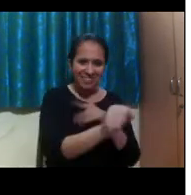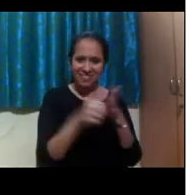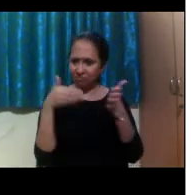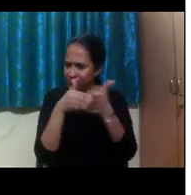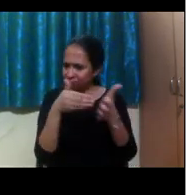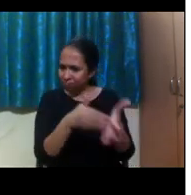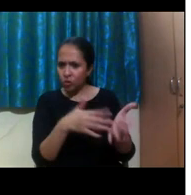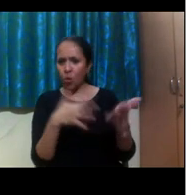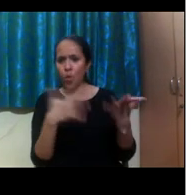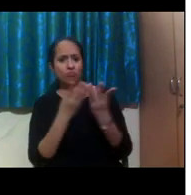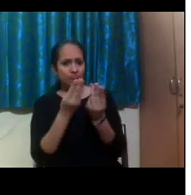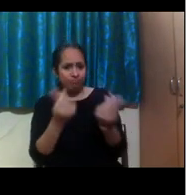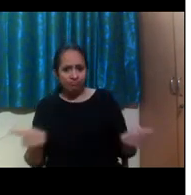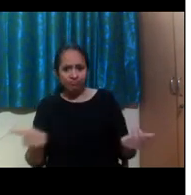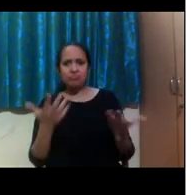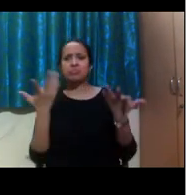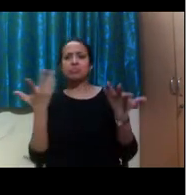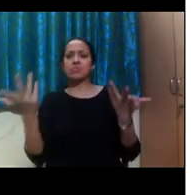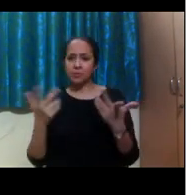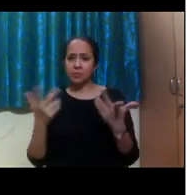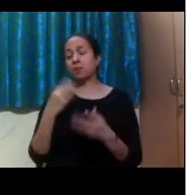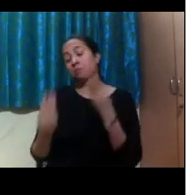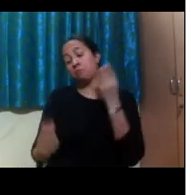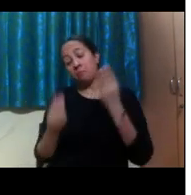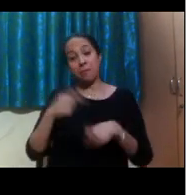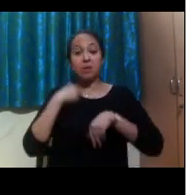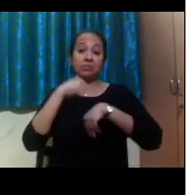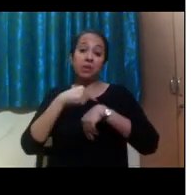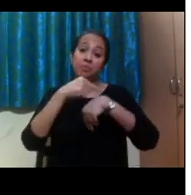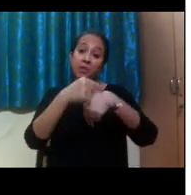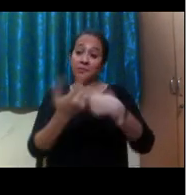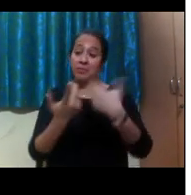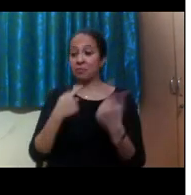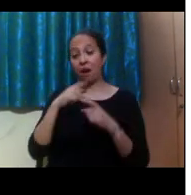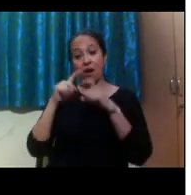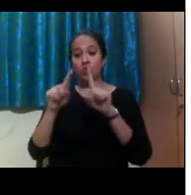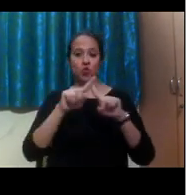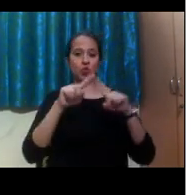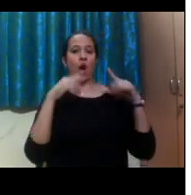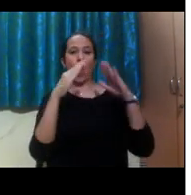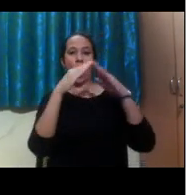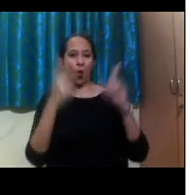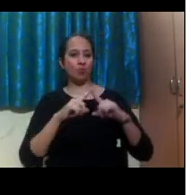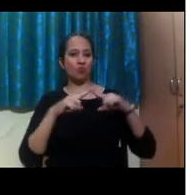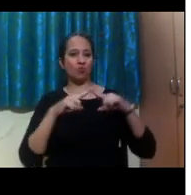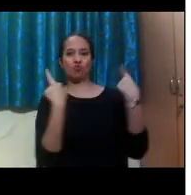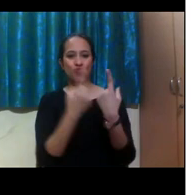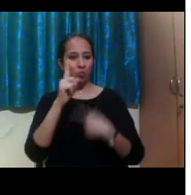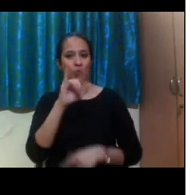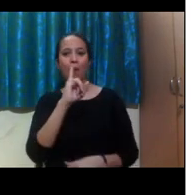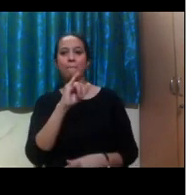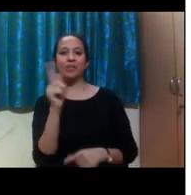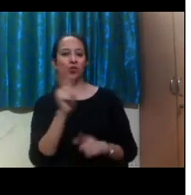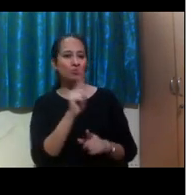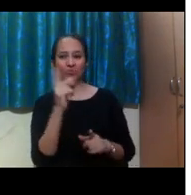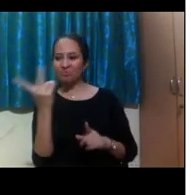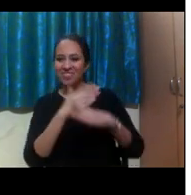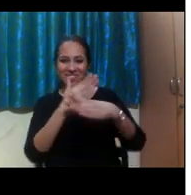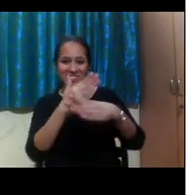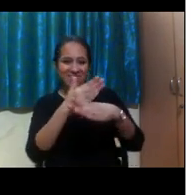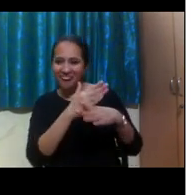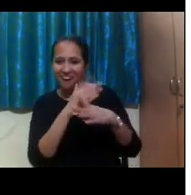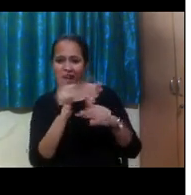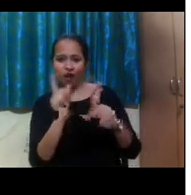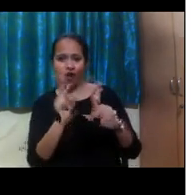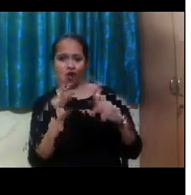to a college campus, sometimes it's a, you you have a roommate and you're sharing one bathroom and then sometimes you are in a room and